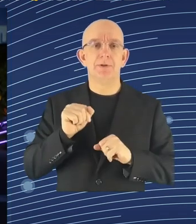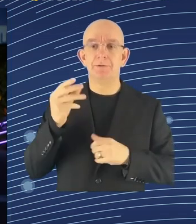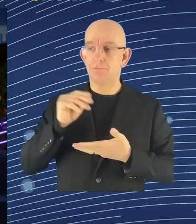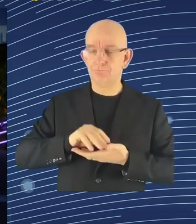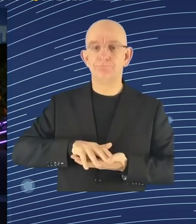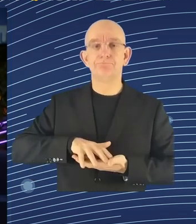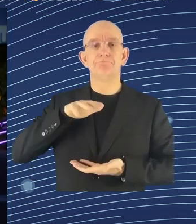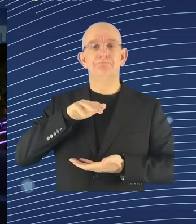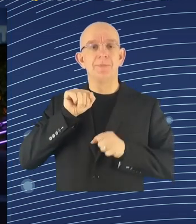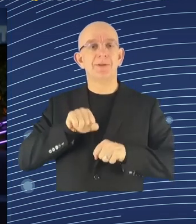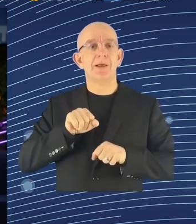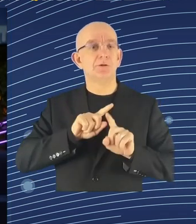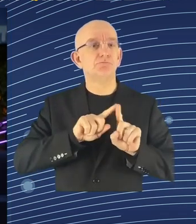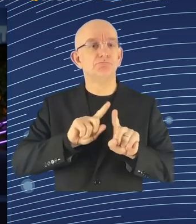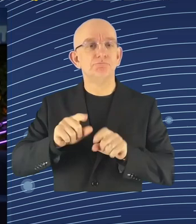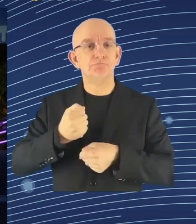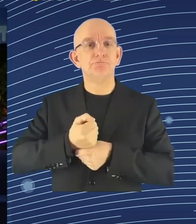How about an applause for our forum?